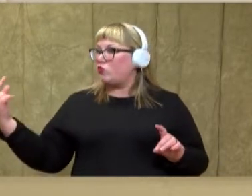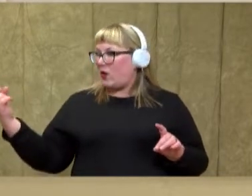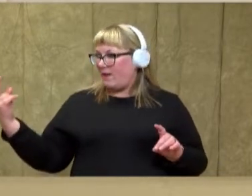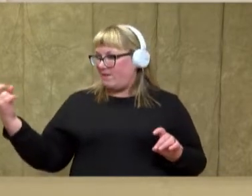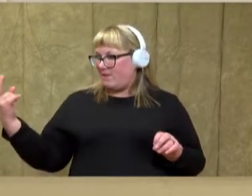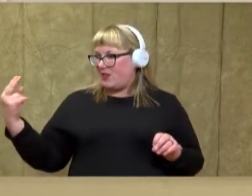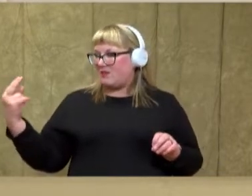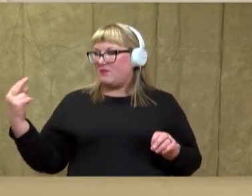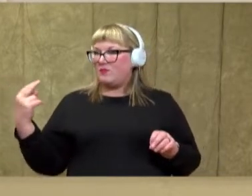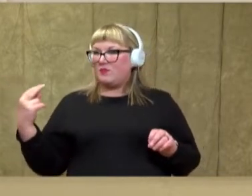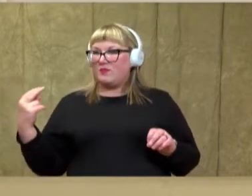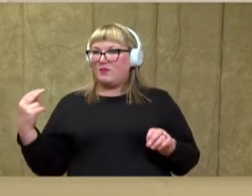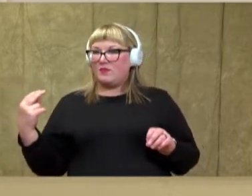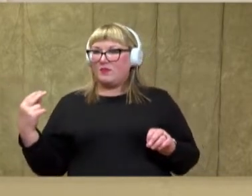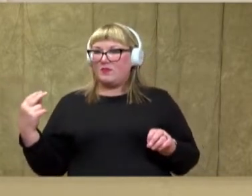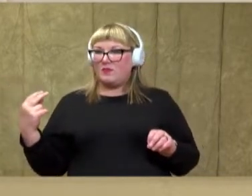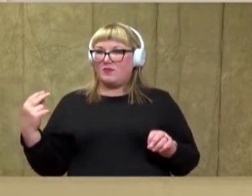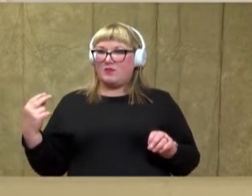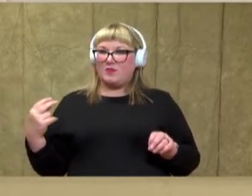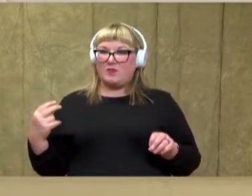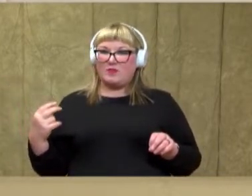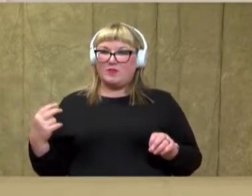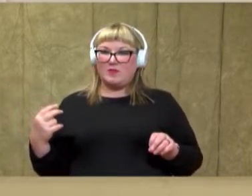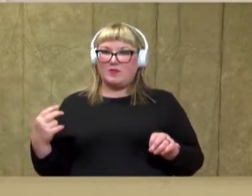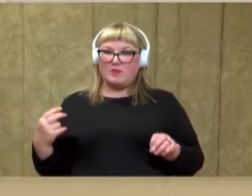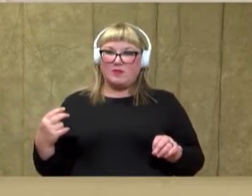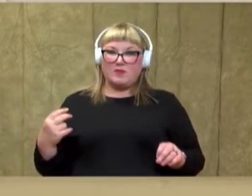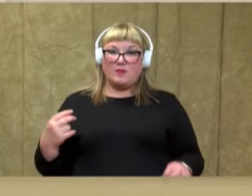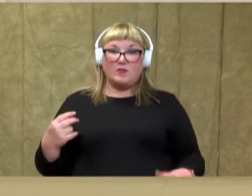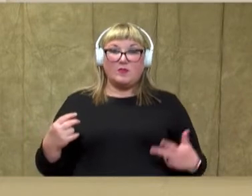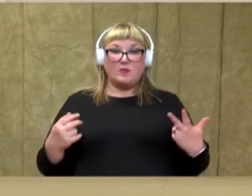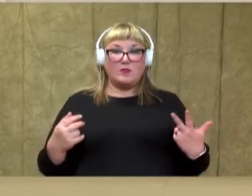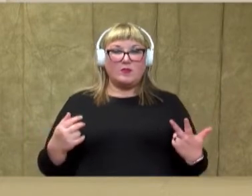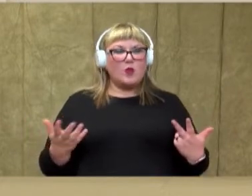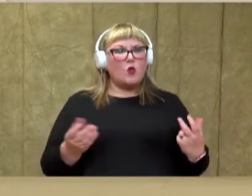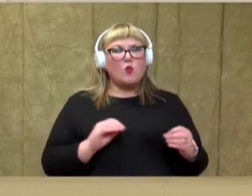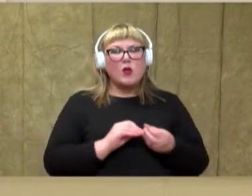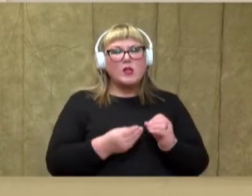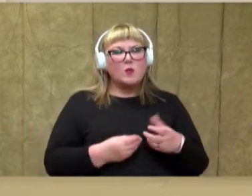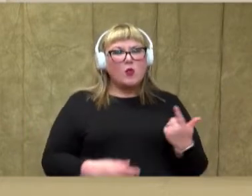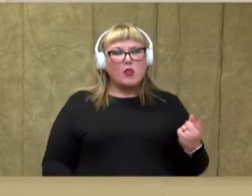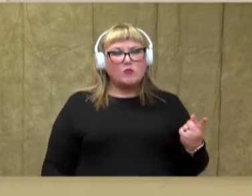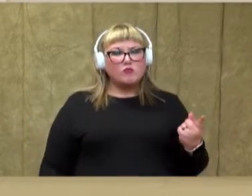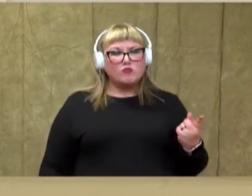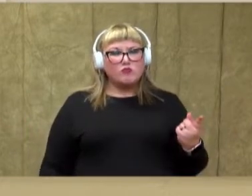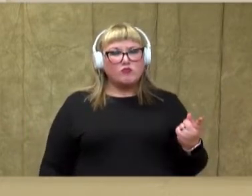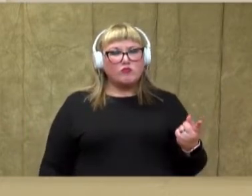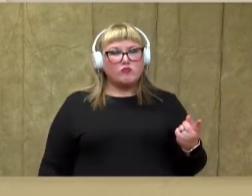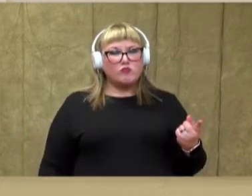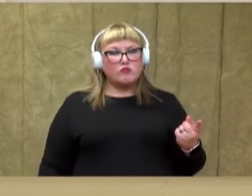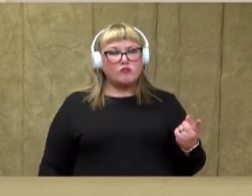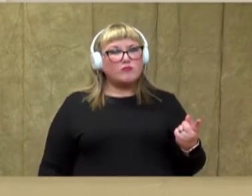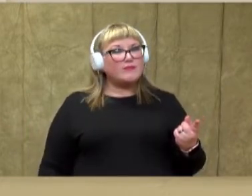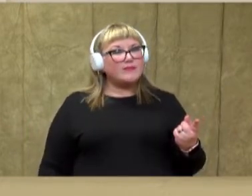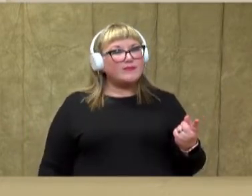in our box. Very good. What number is this that we're counting on from?